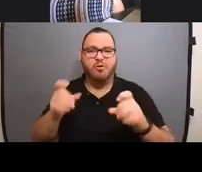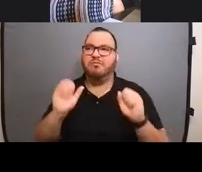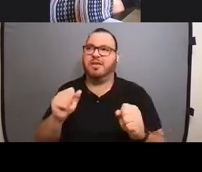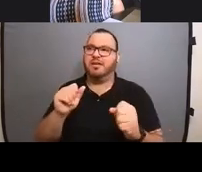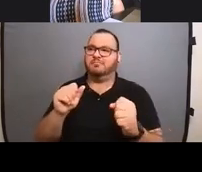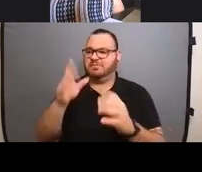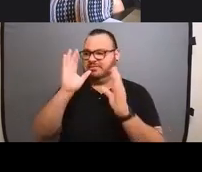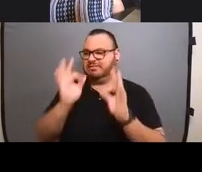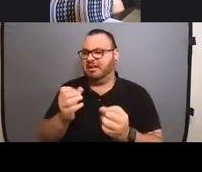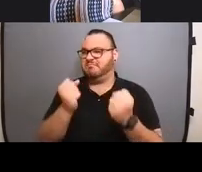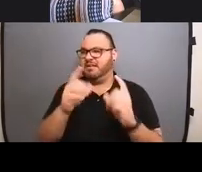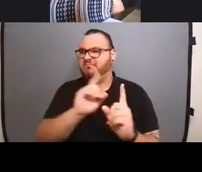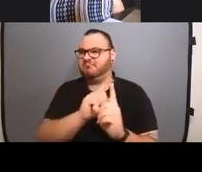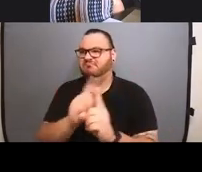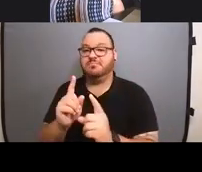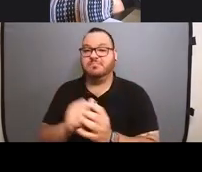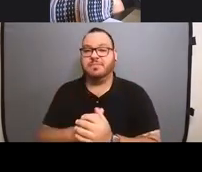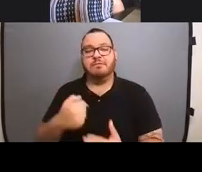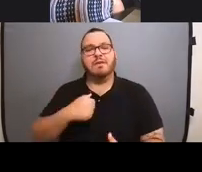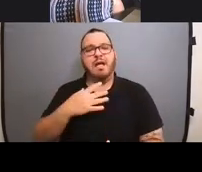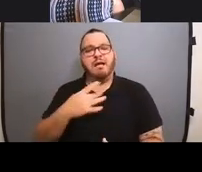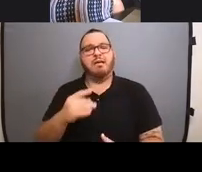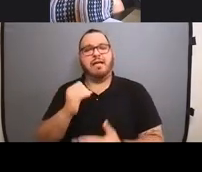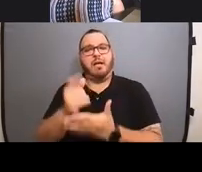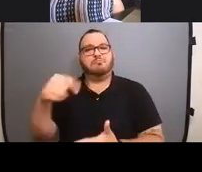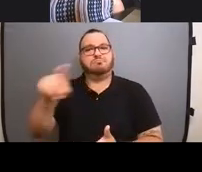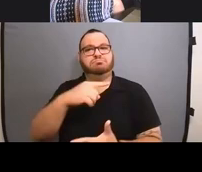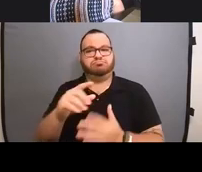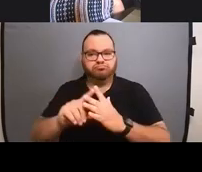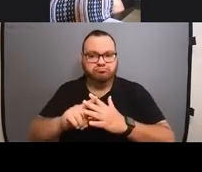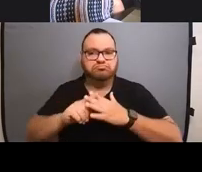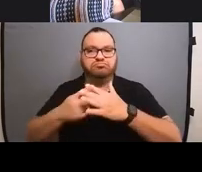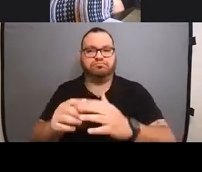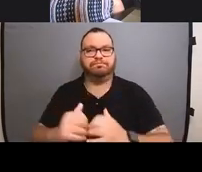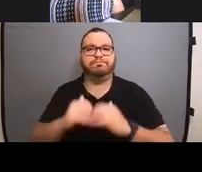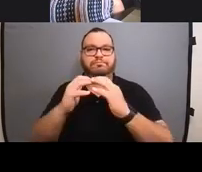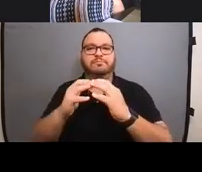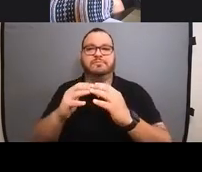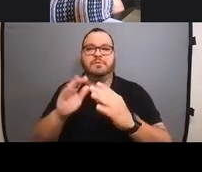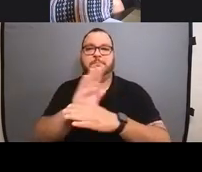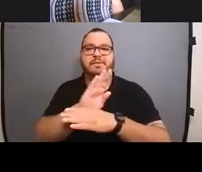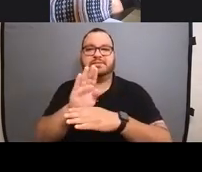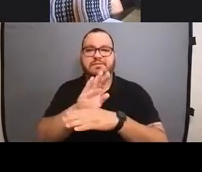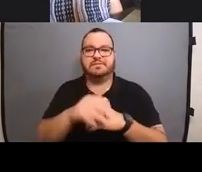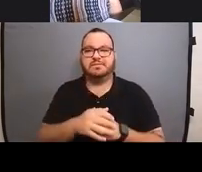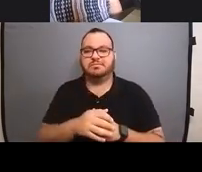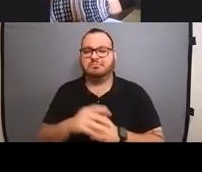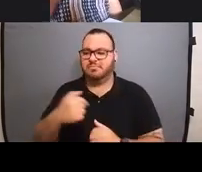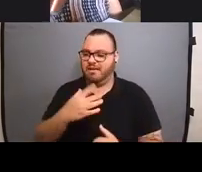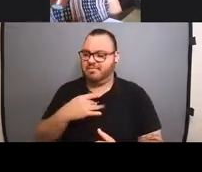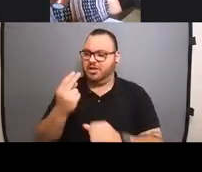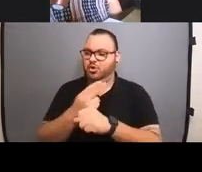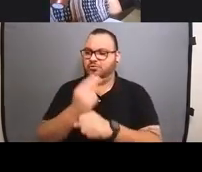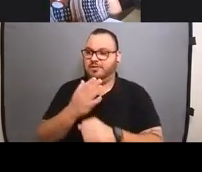I like helping them get started with their business. And, um, I like to use my network to kind of get their,